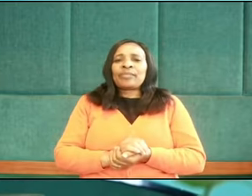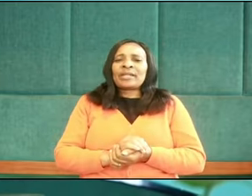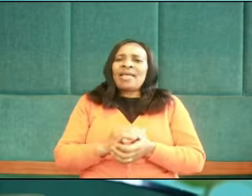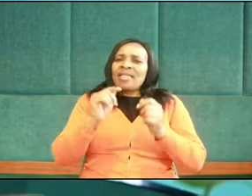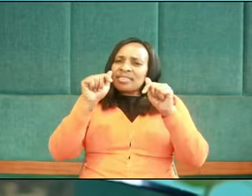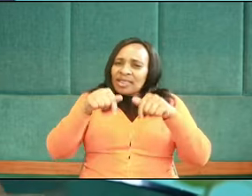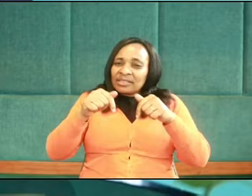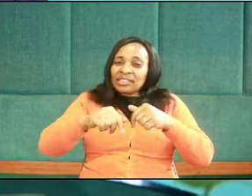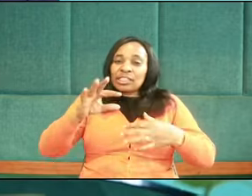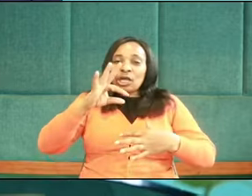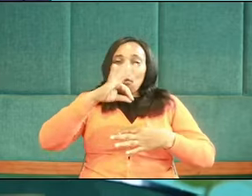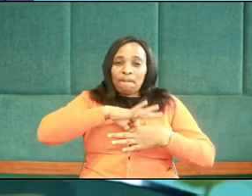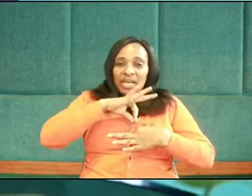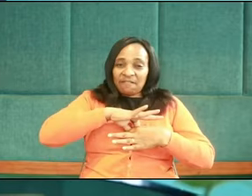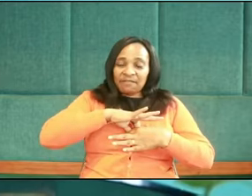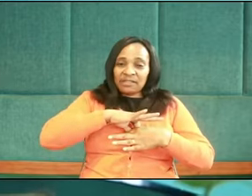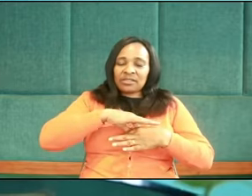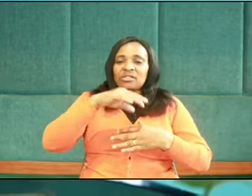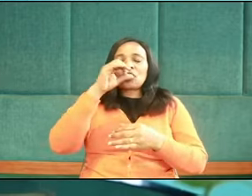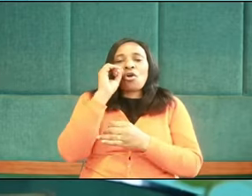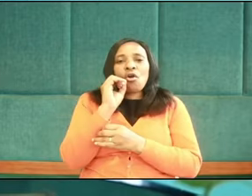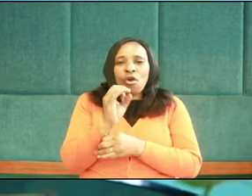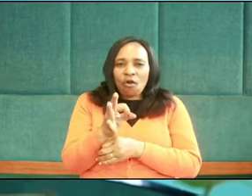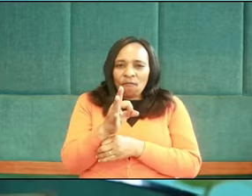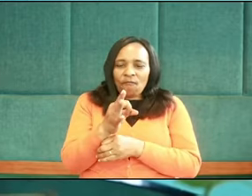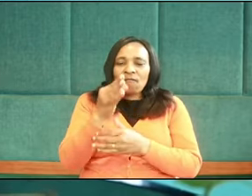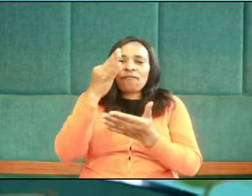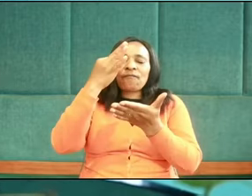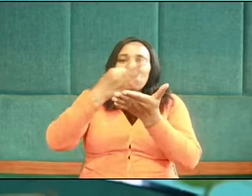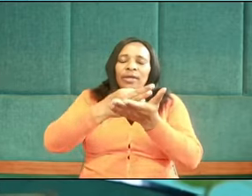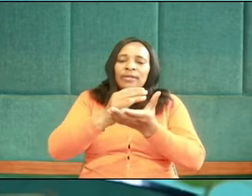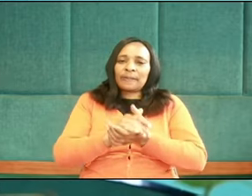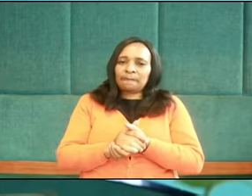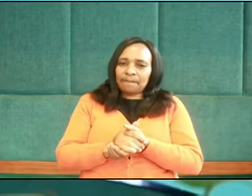Priorities of faith.